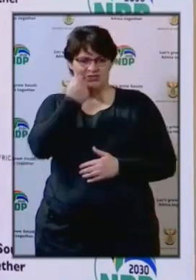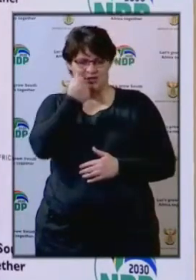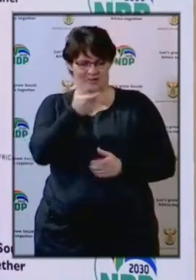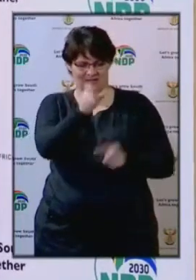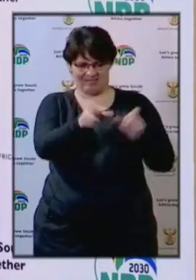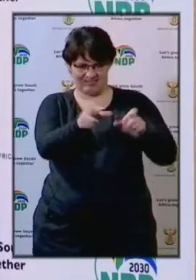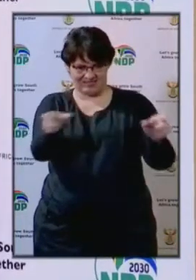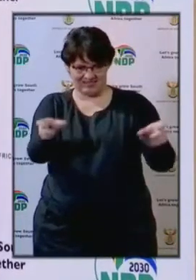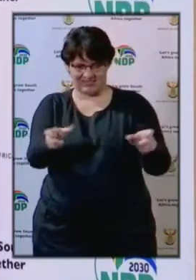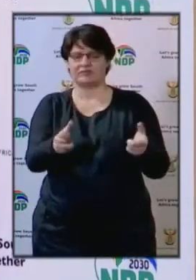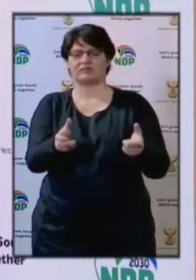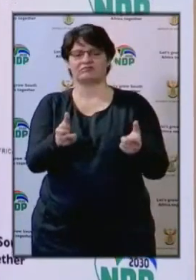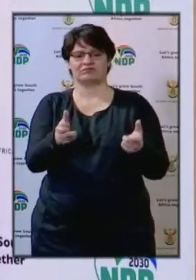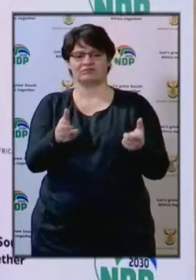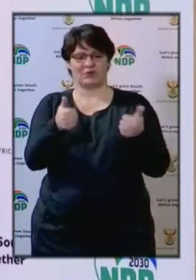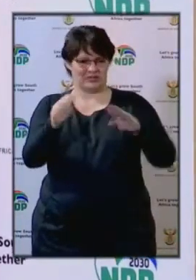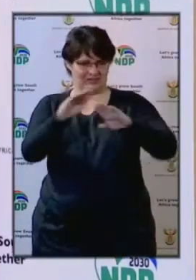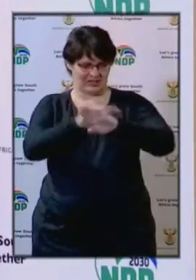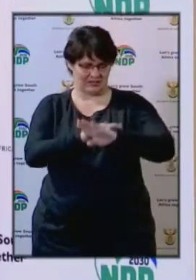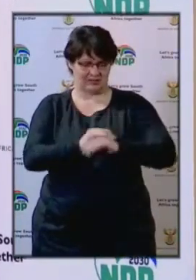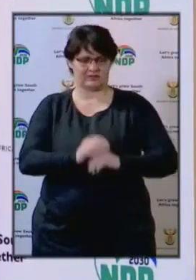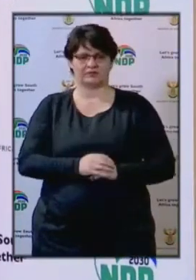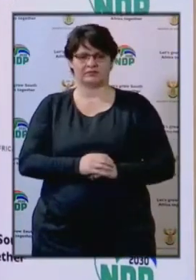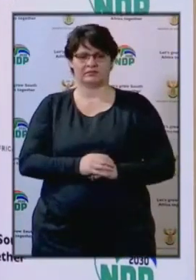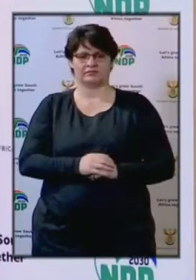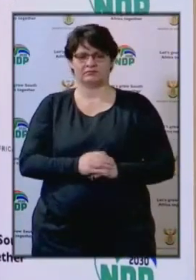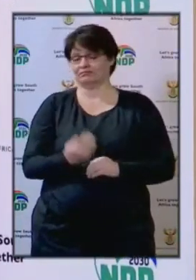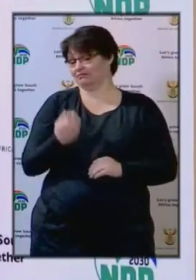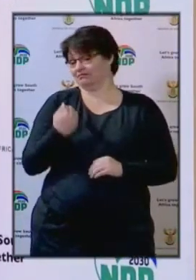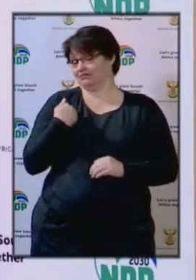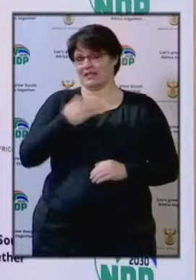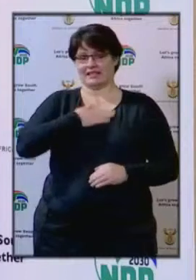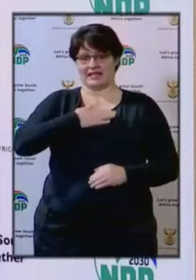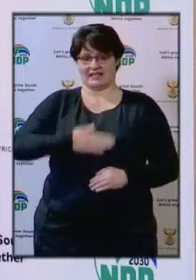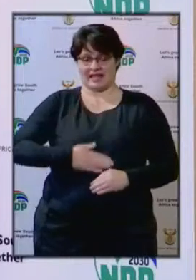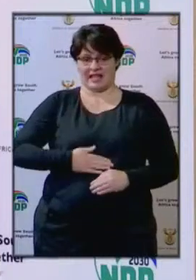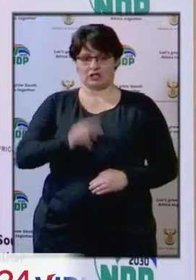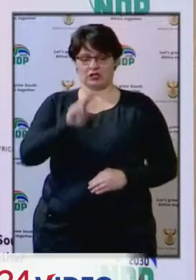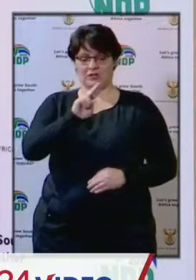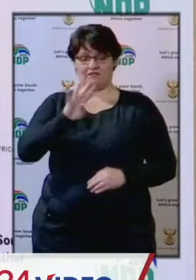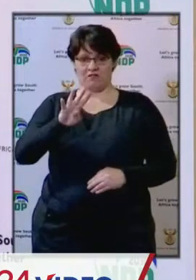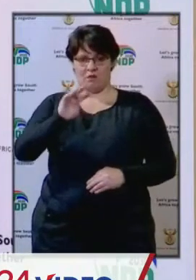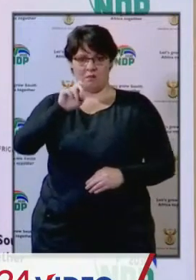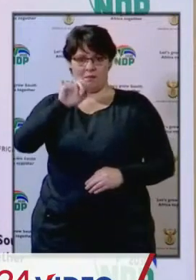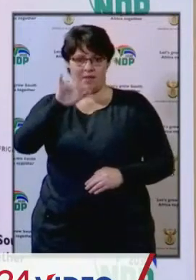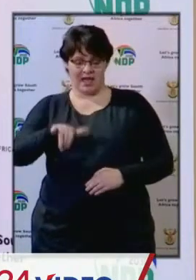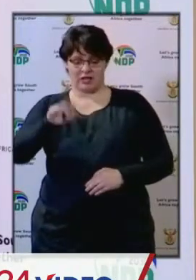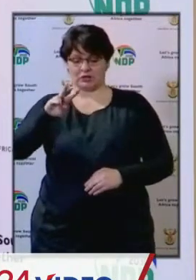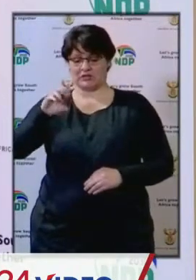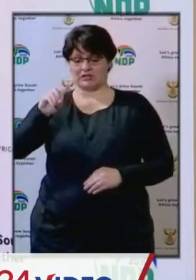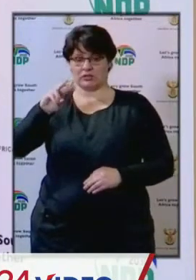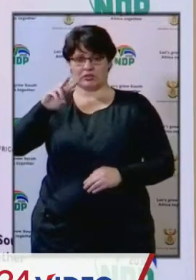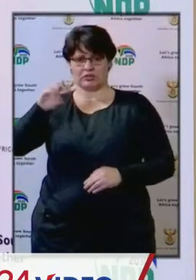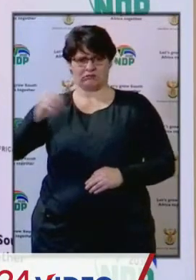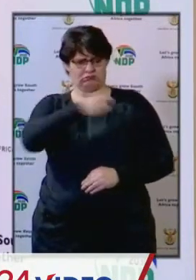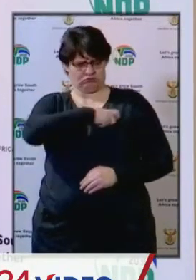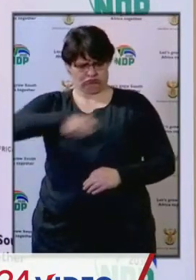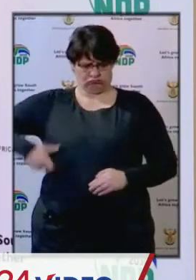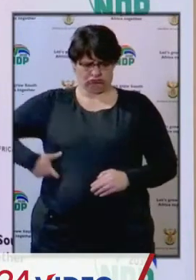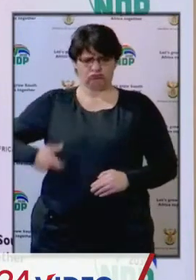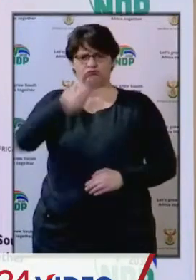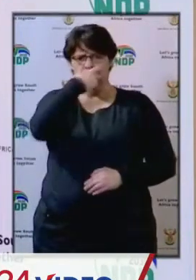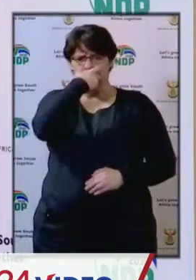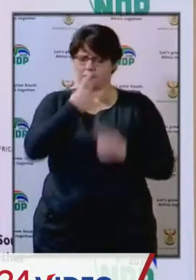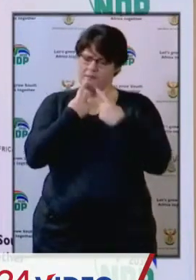Following the announcement by the President on Sunday, 24 May 2020, that the country